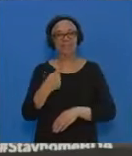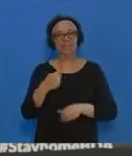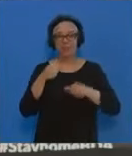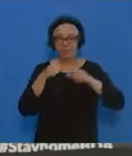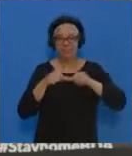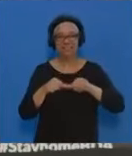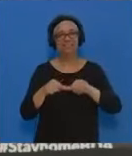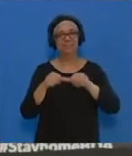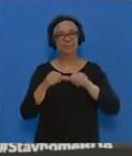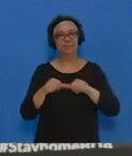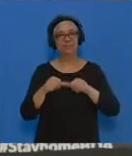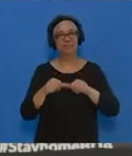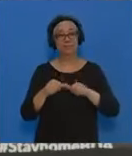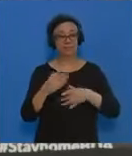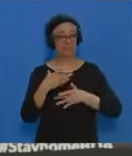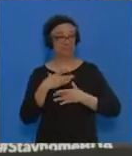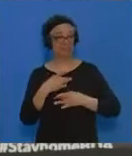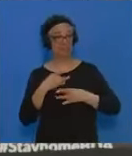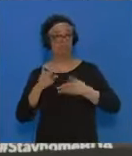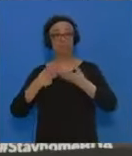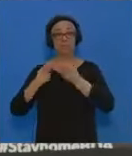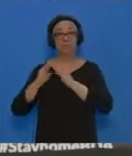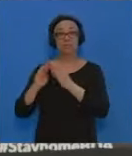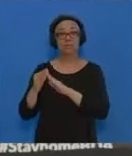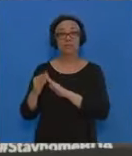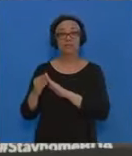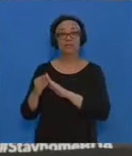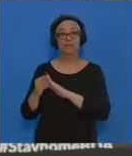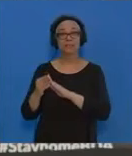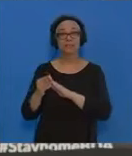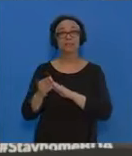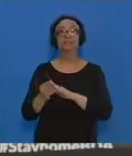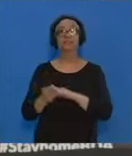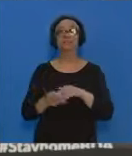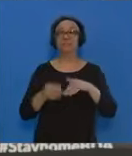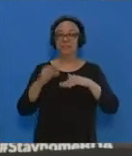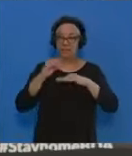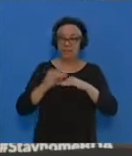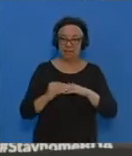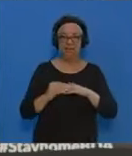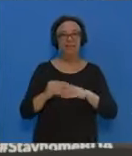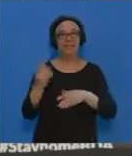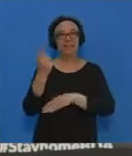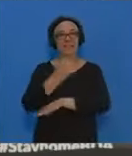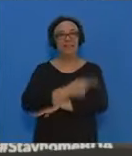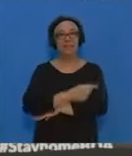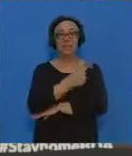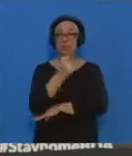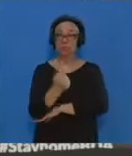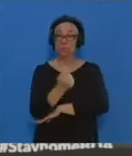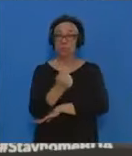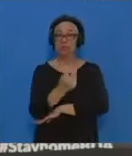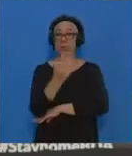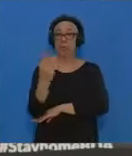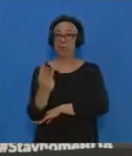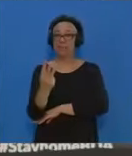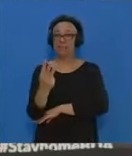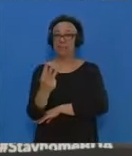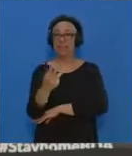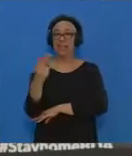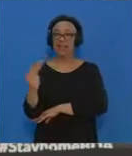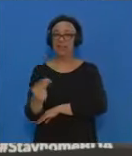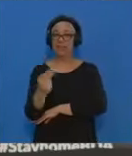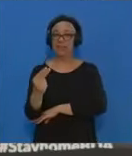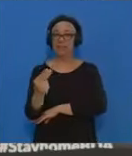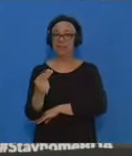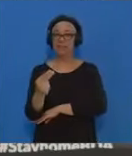continue, in the interest of our community, the discount days on Tuesday, Wednesday, and Thursdays